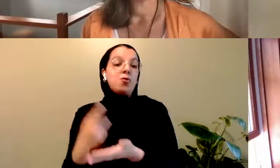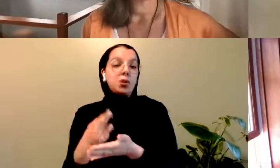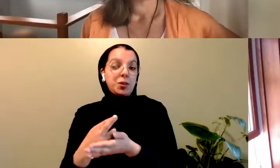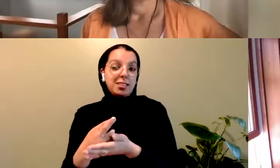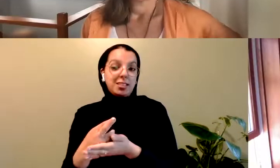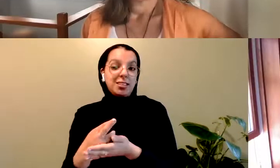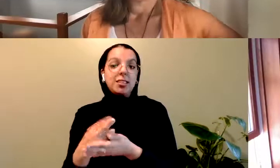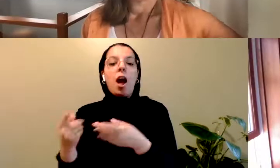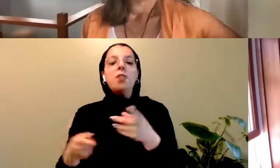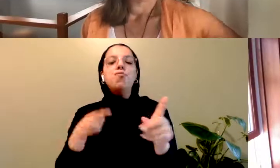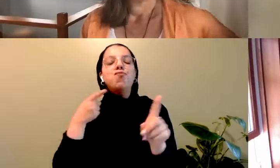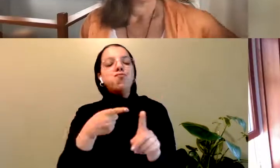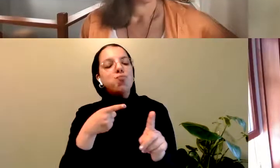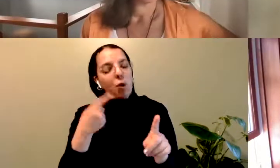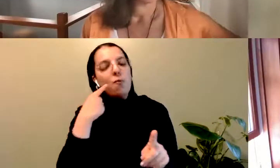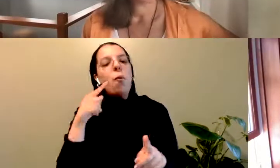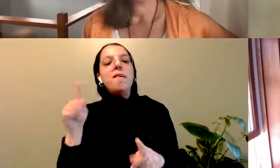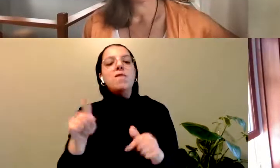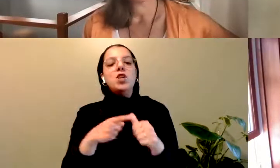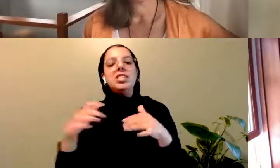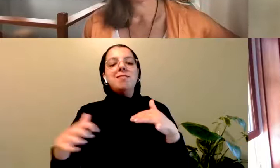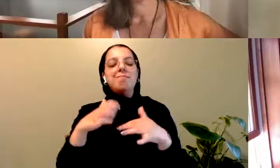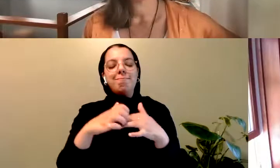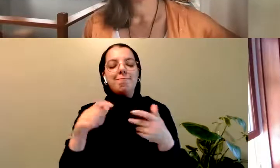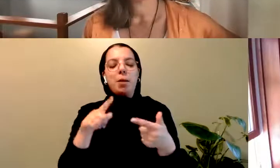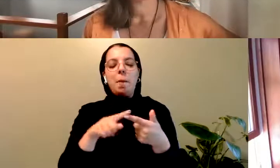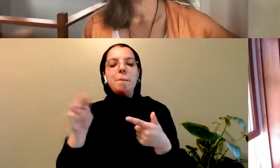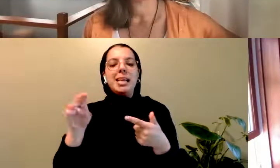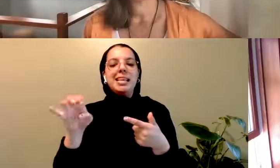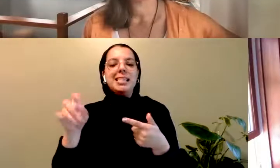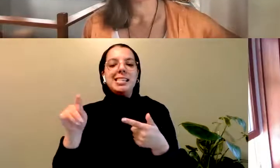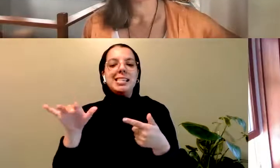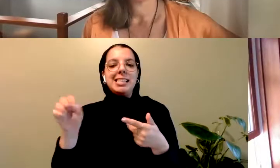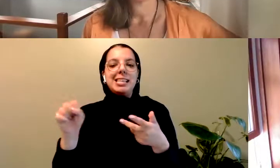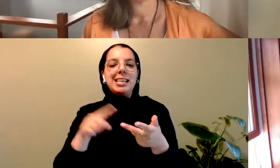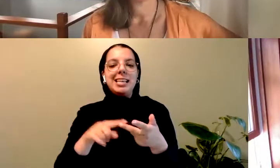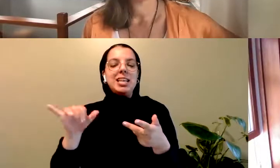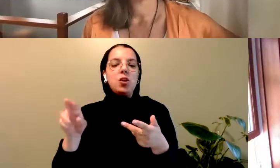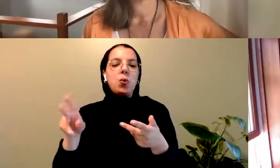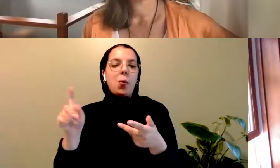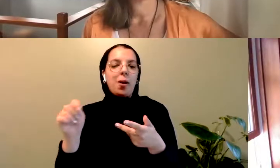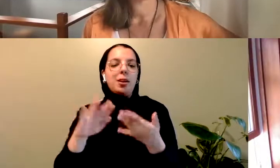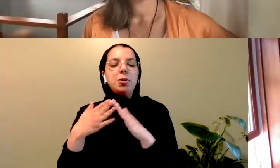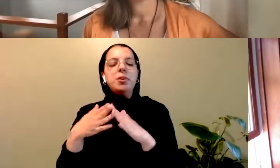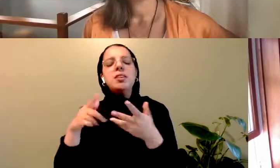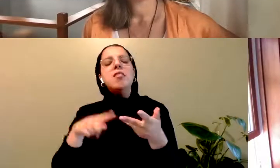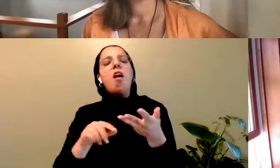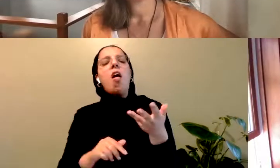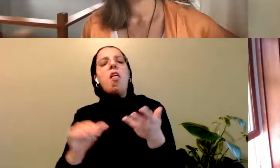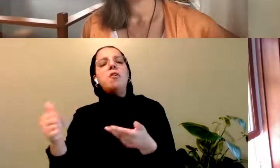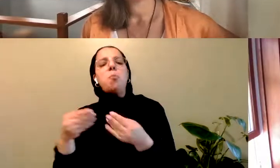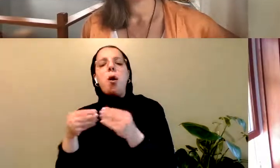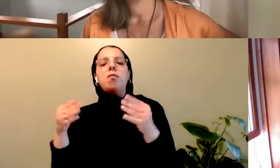at First Nations, Métis and Inuit communities and some of which are just more general resources. So